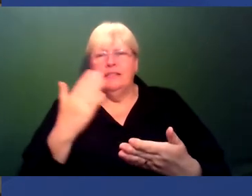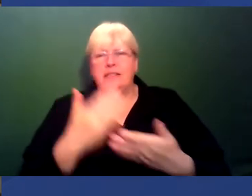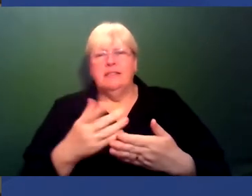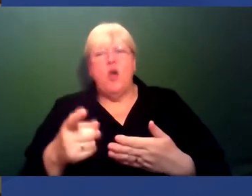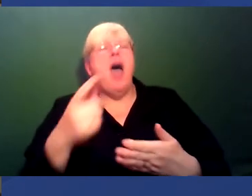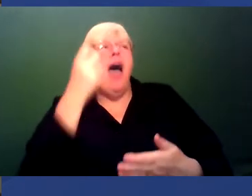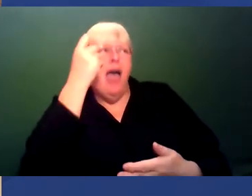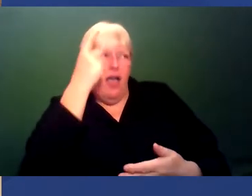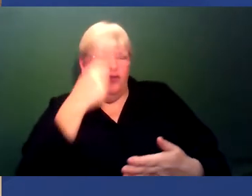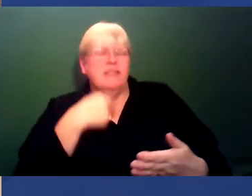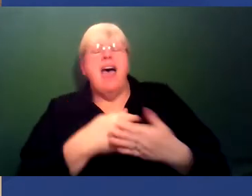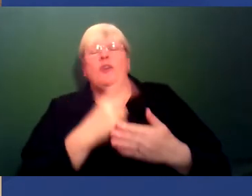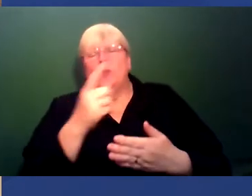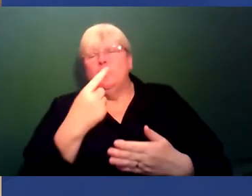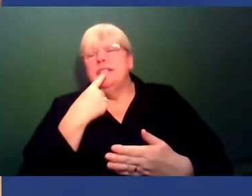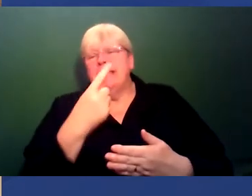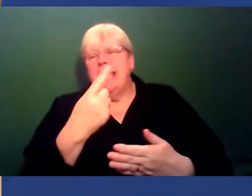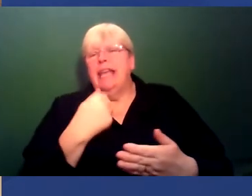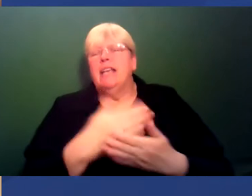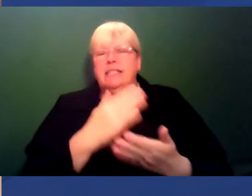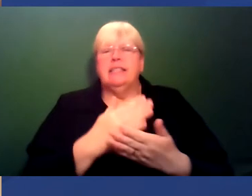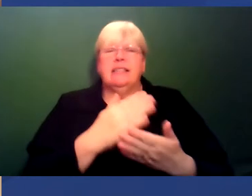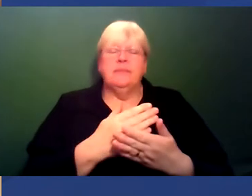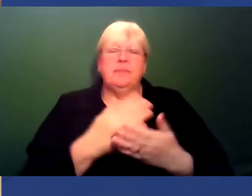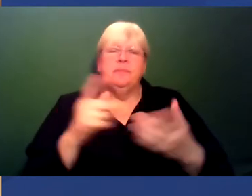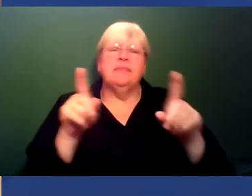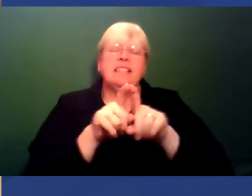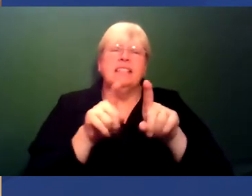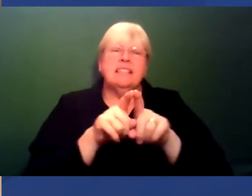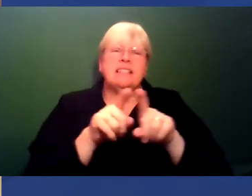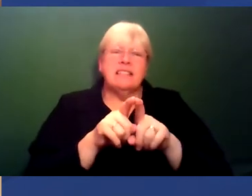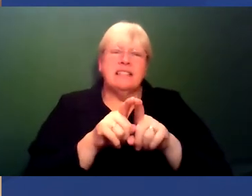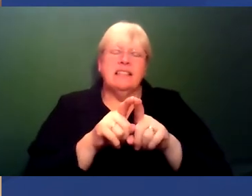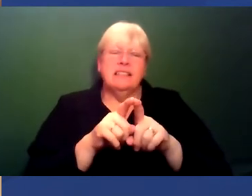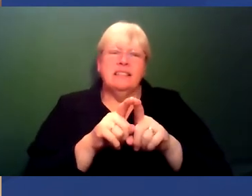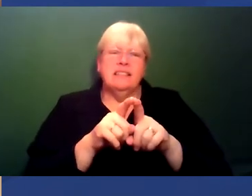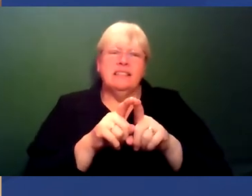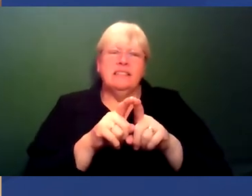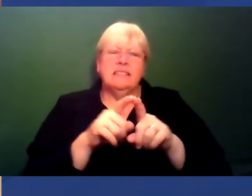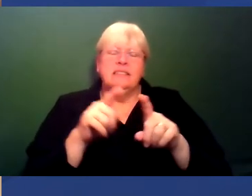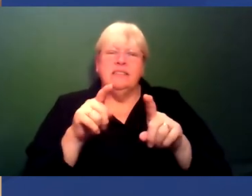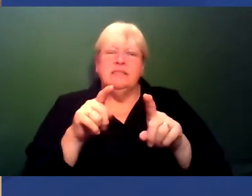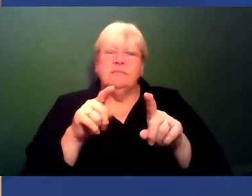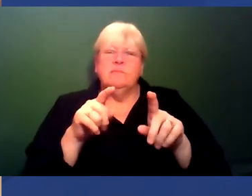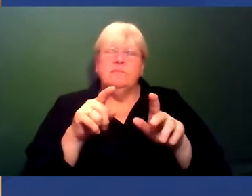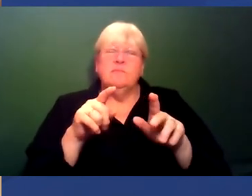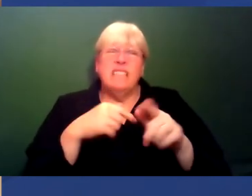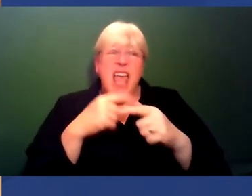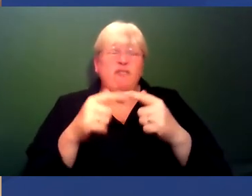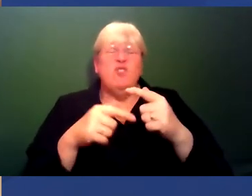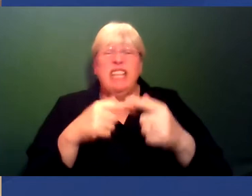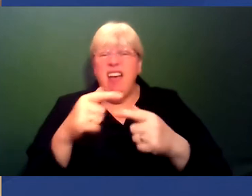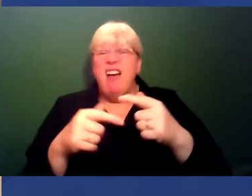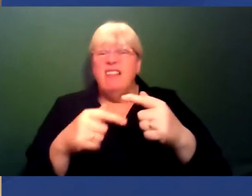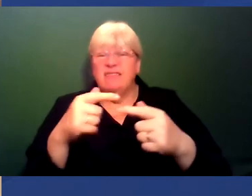paint perfectly. So it's like taking the pulse of a corpse once a year when what you need to really be doing is